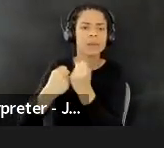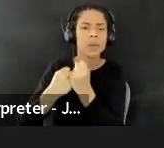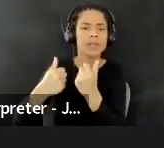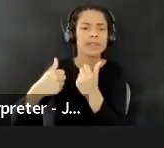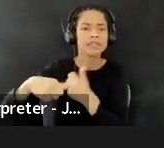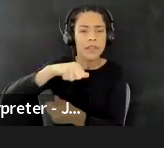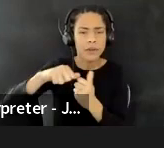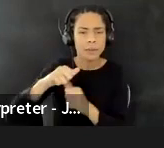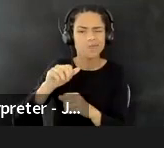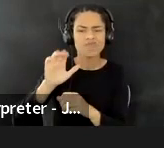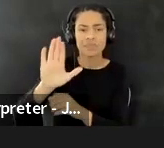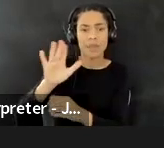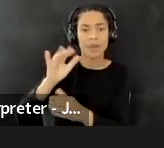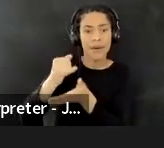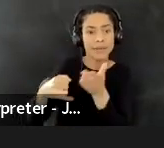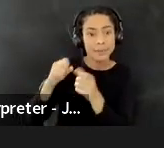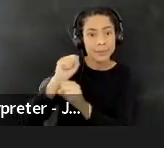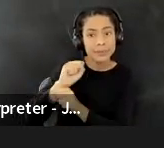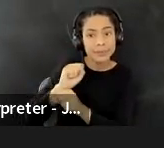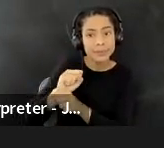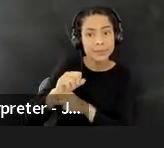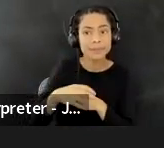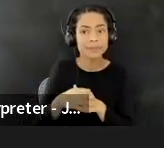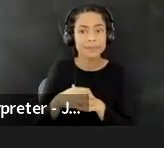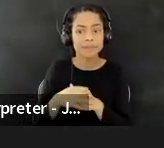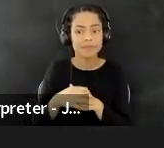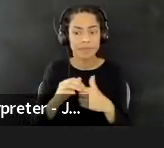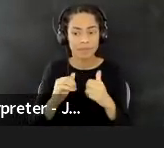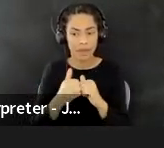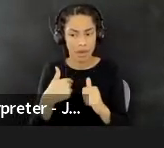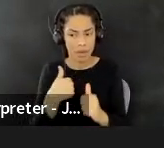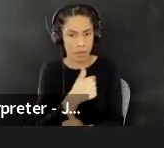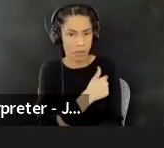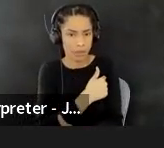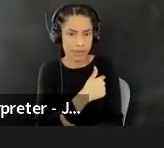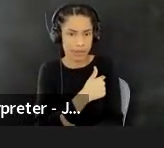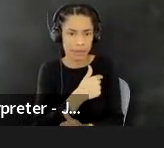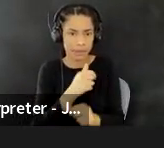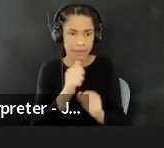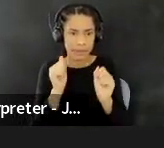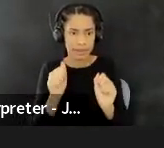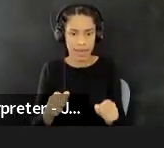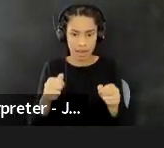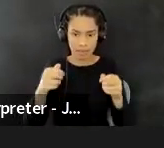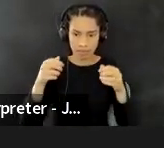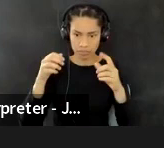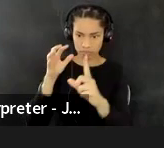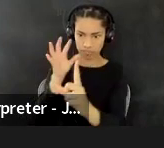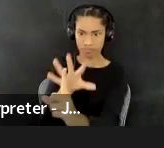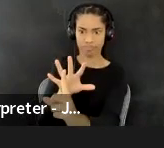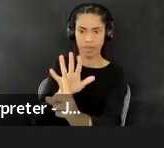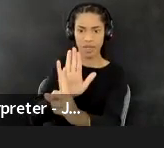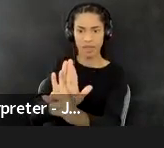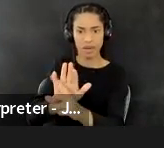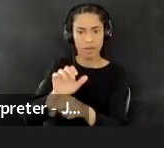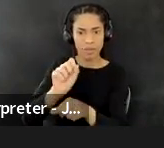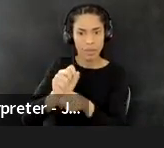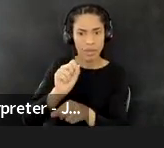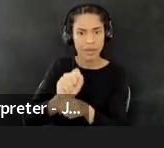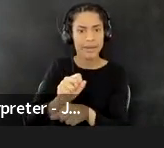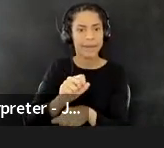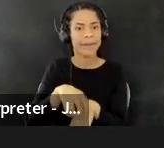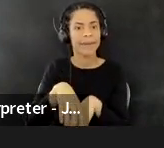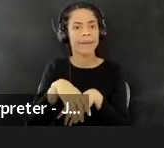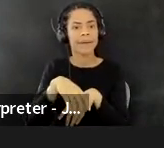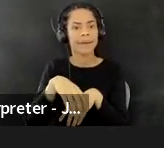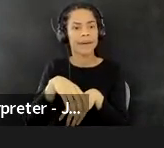You know, what is the, um, way that we can shine a light on the work that other indigenous artists are doing? So, you know, what are that,